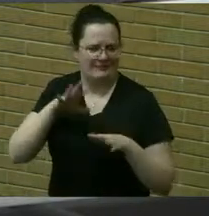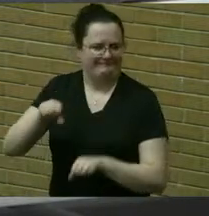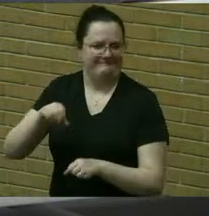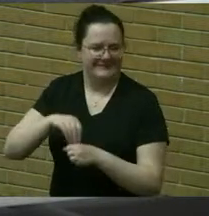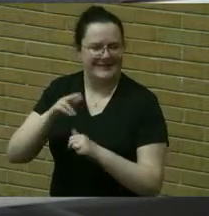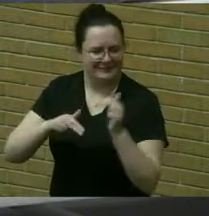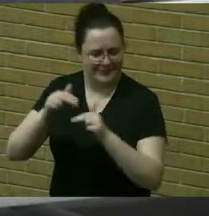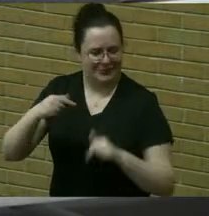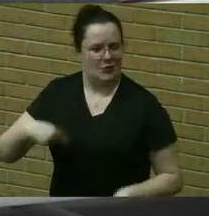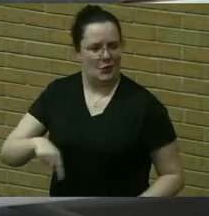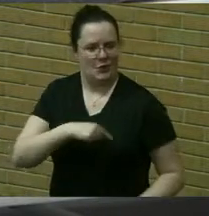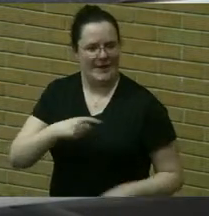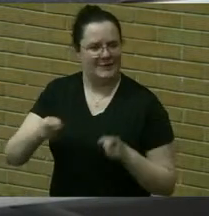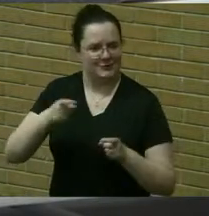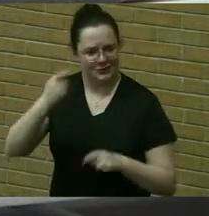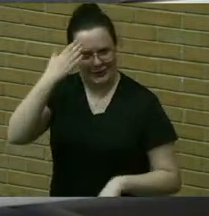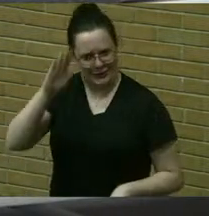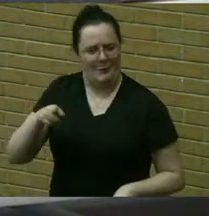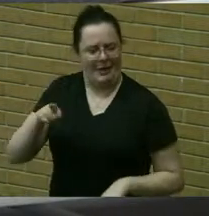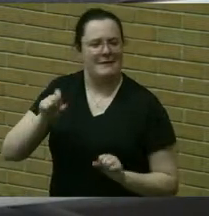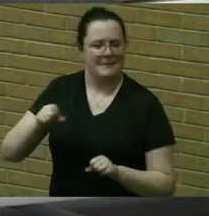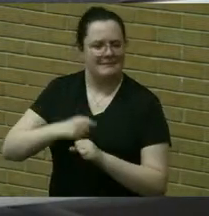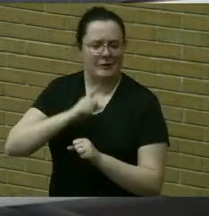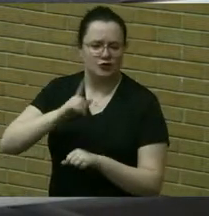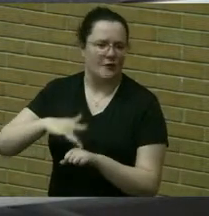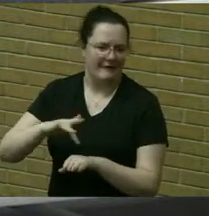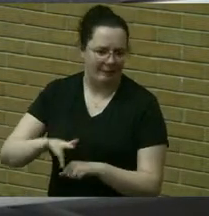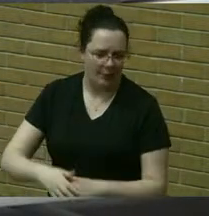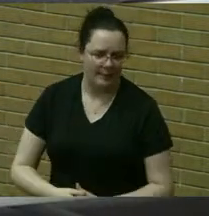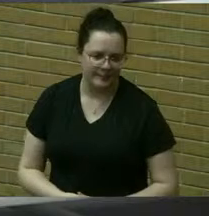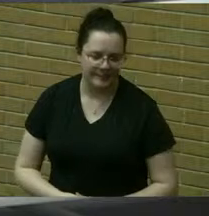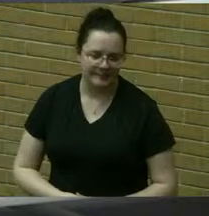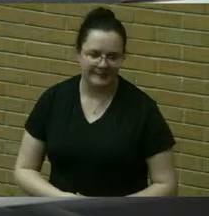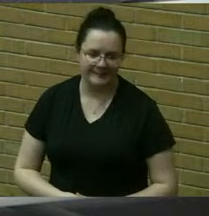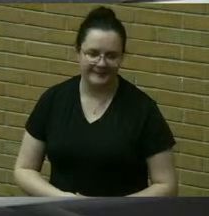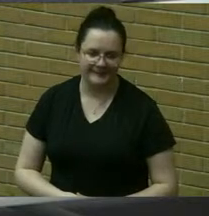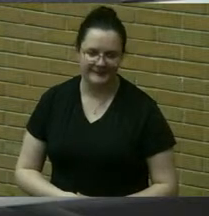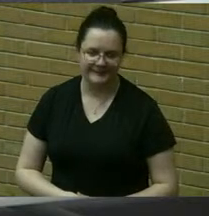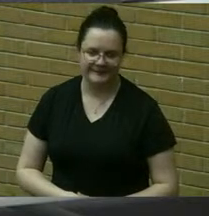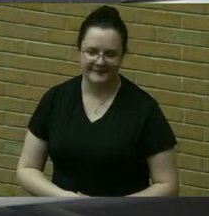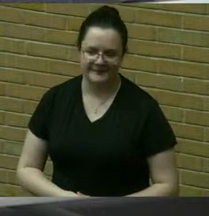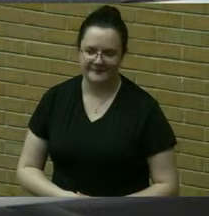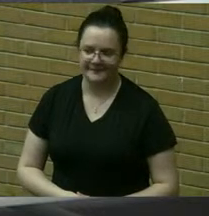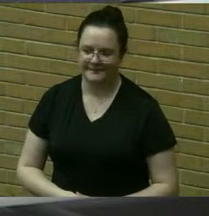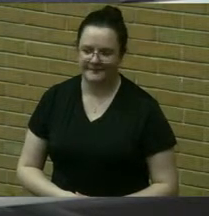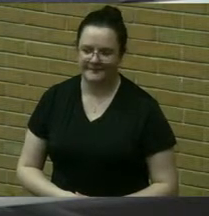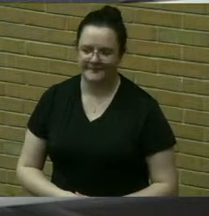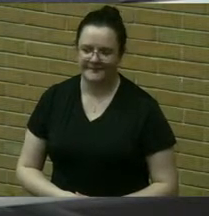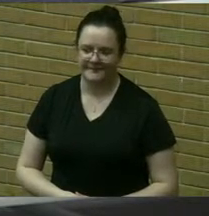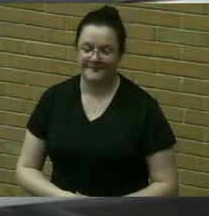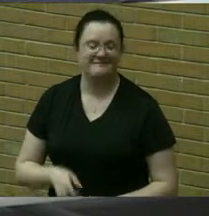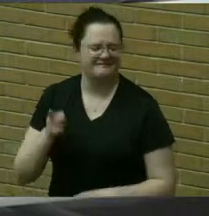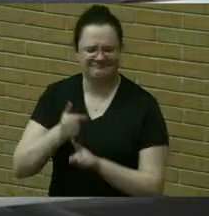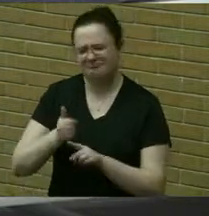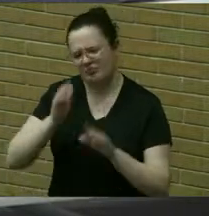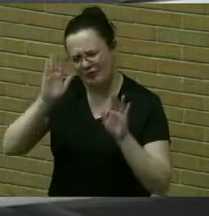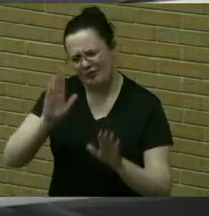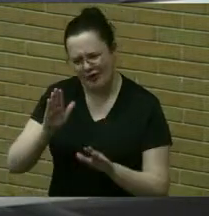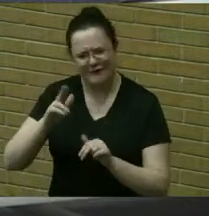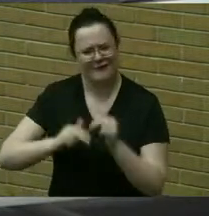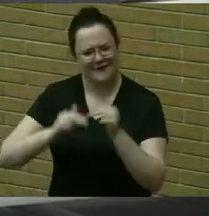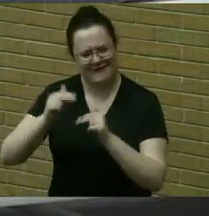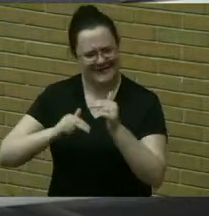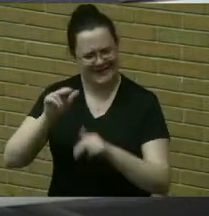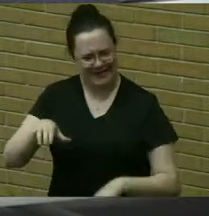we know um we can always make available um so um like it's a it's wonderful facility um